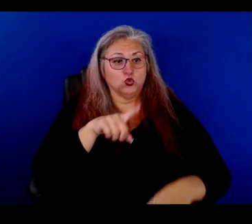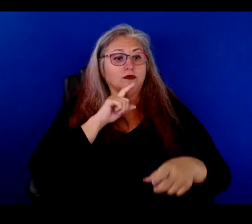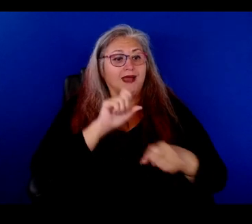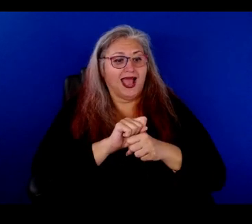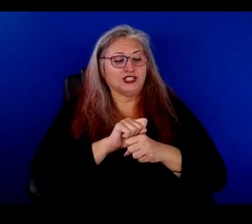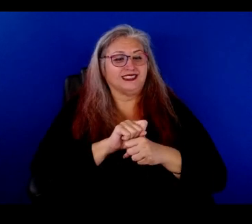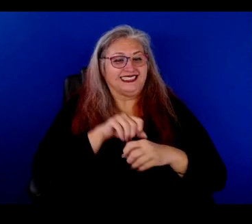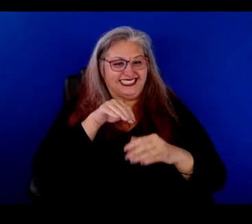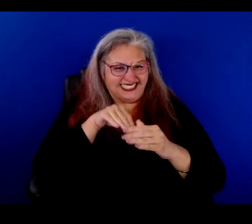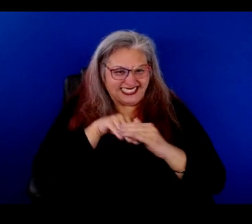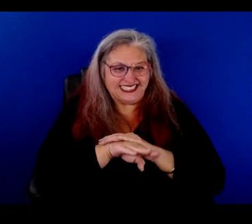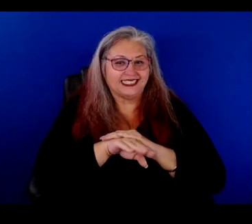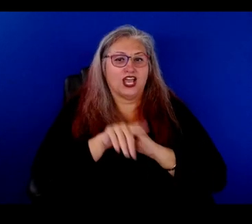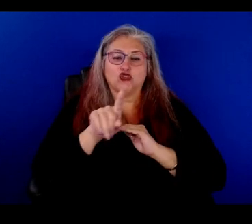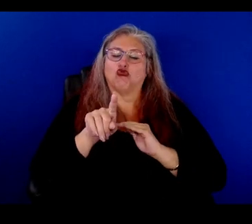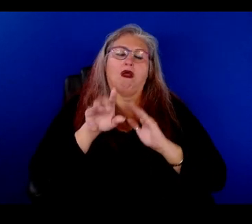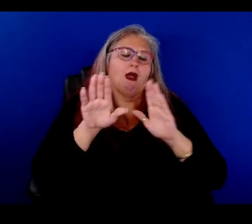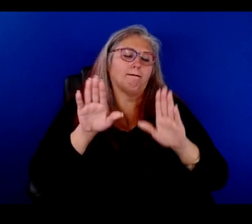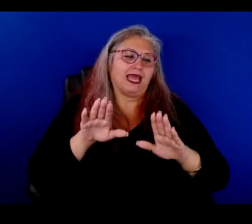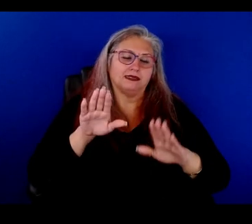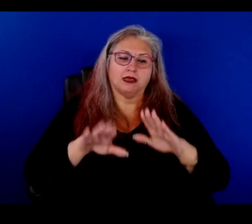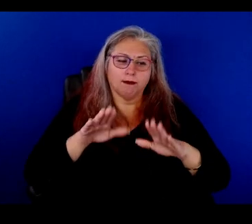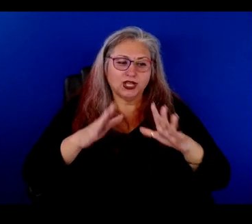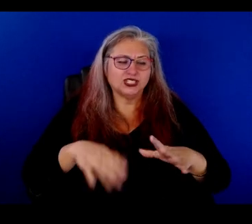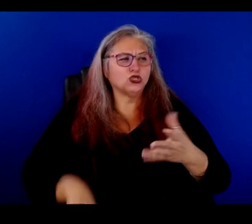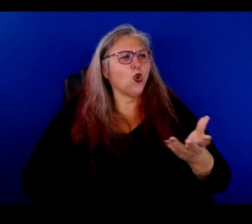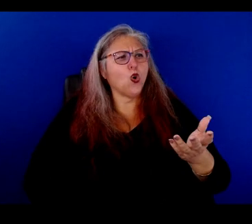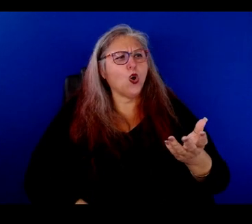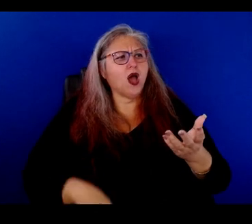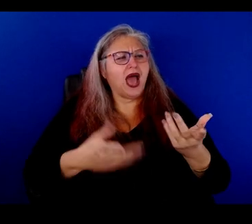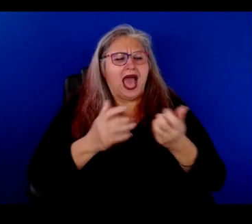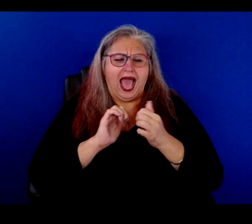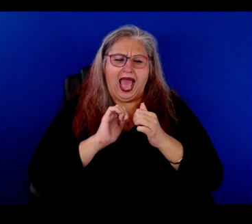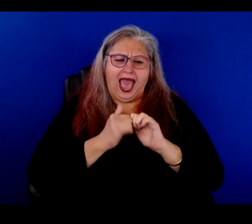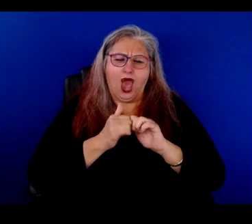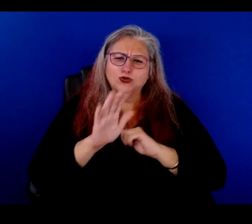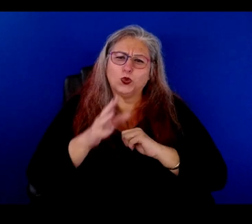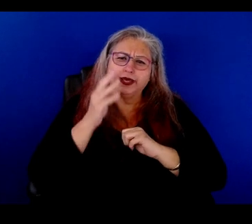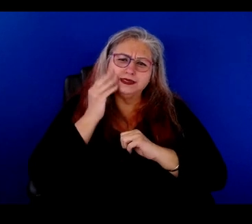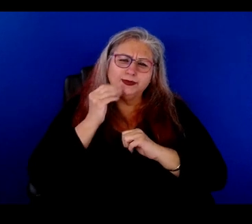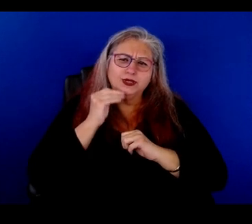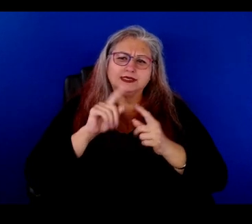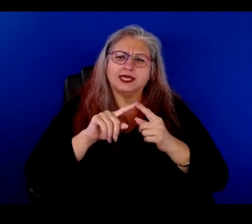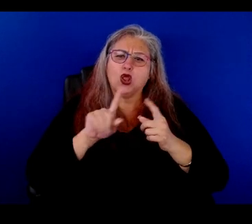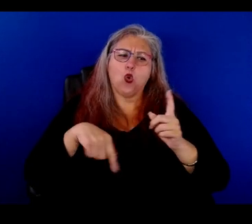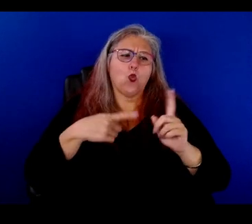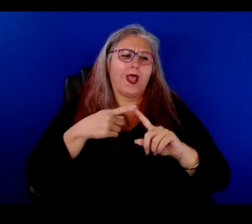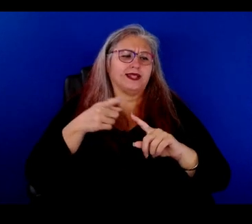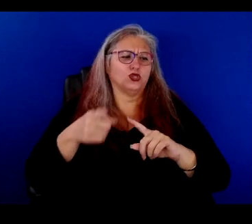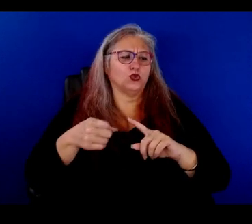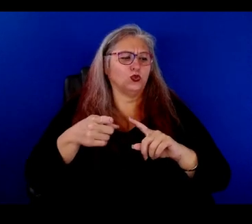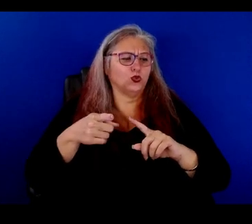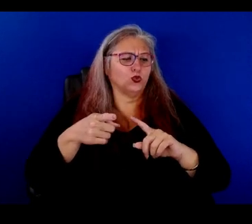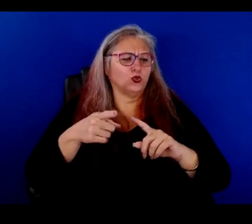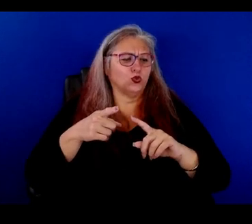and you're an amazing percussionist. And so how, how was that experience? And, and when do you pick up the, the,